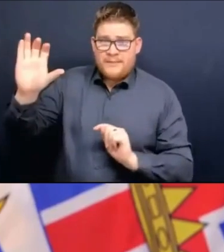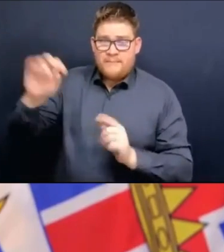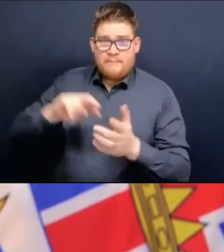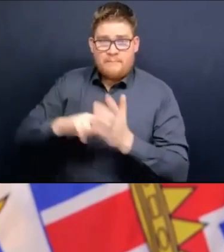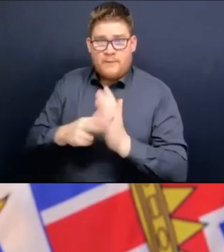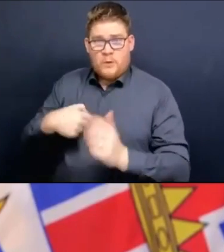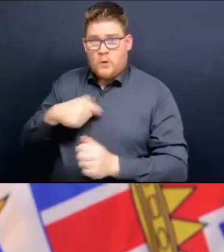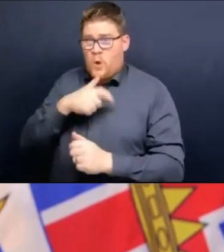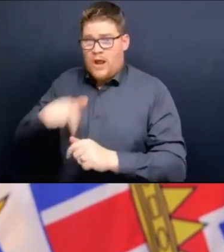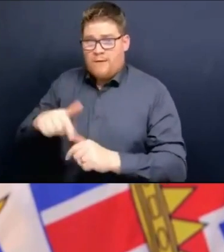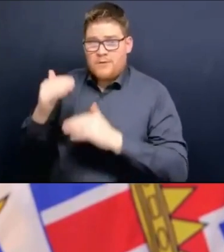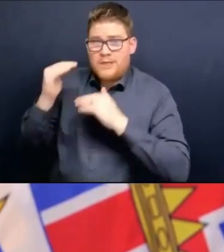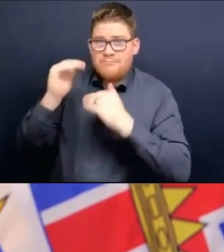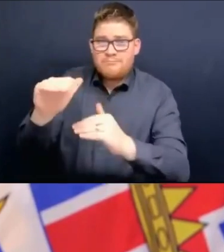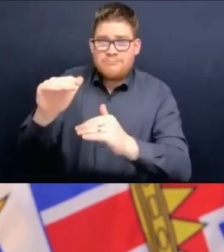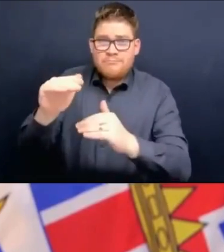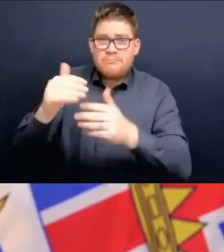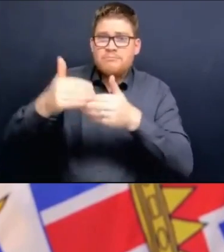to restrictions next fall?